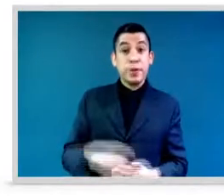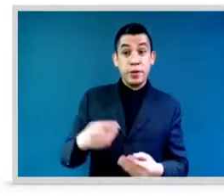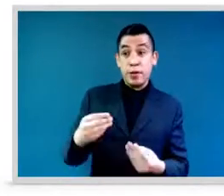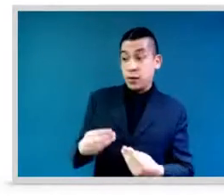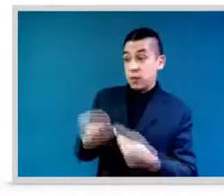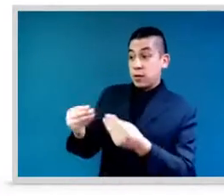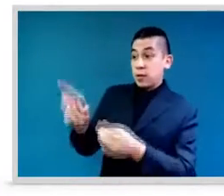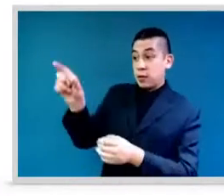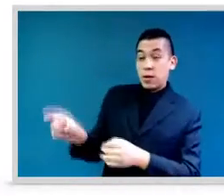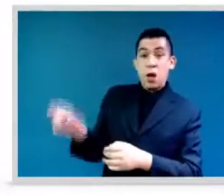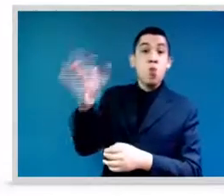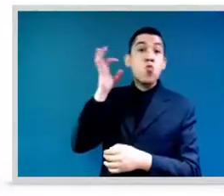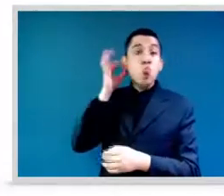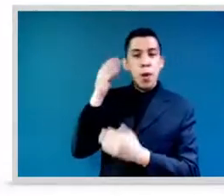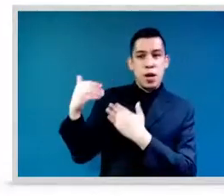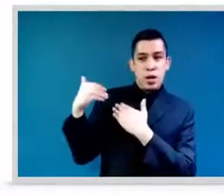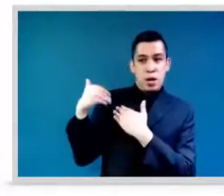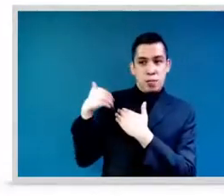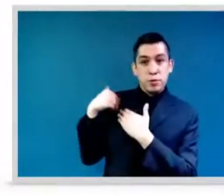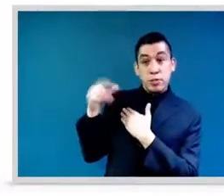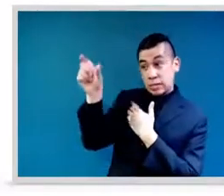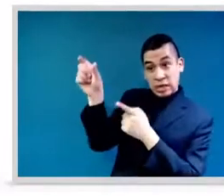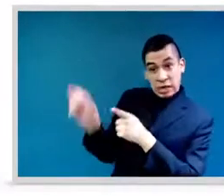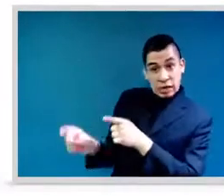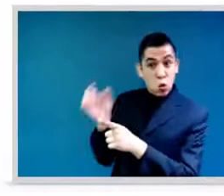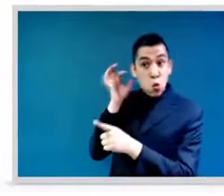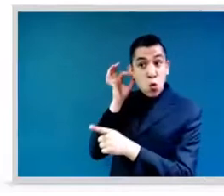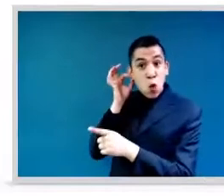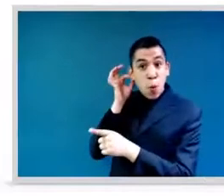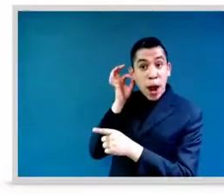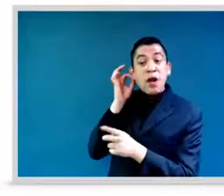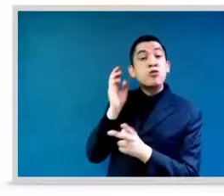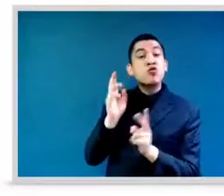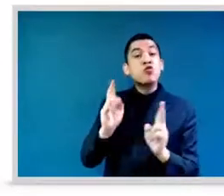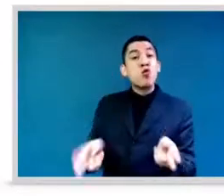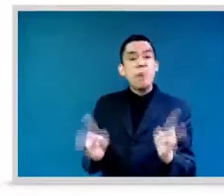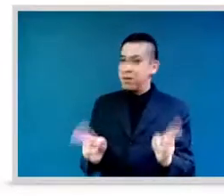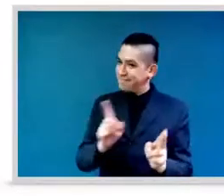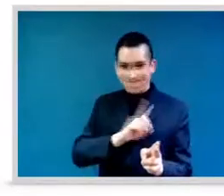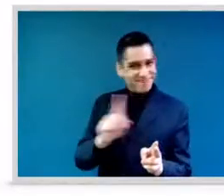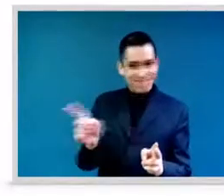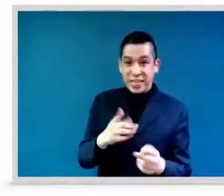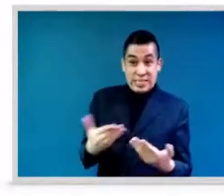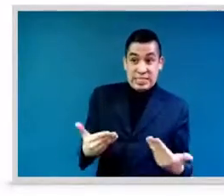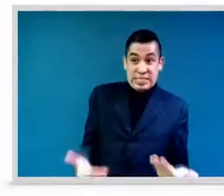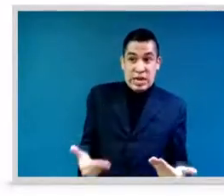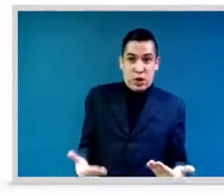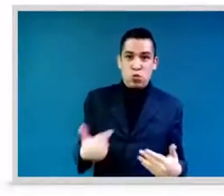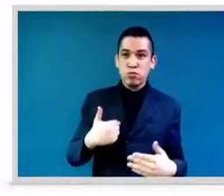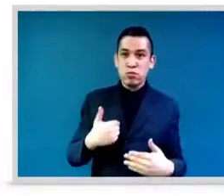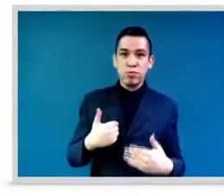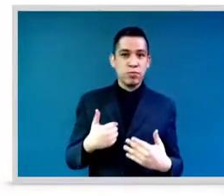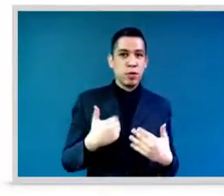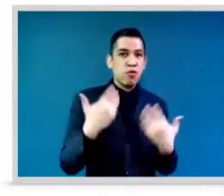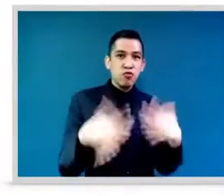today demonstrates that women are in positions of power. But now are we really being listened to? Is what we're